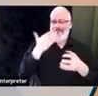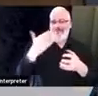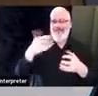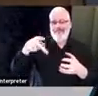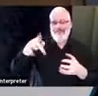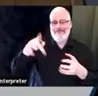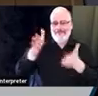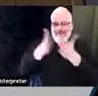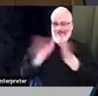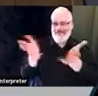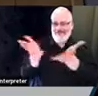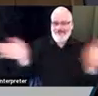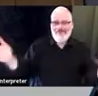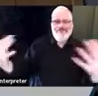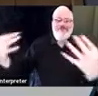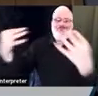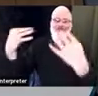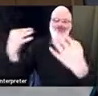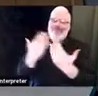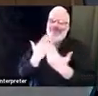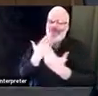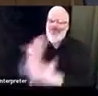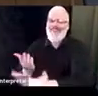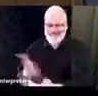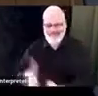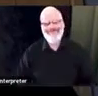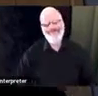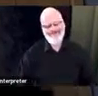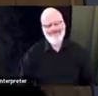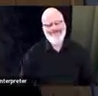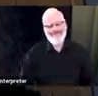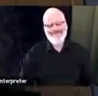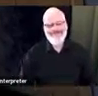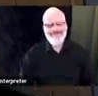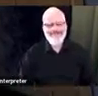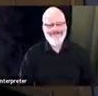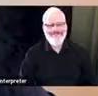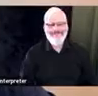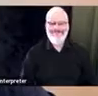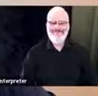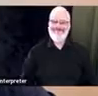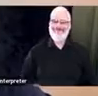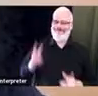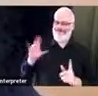Thank you. Have a good rest of your day. Thank you.